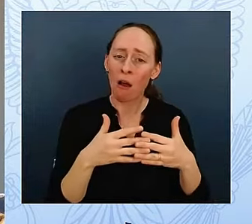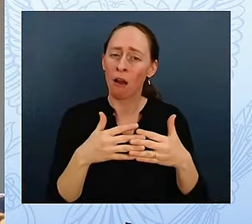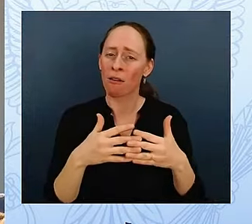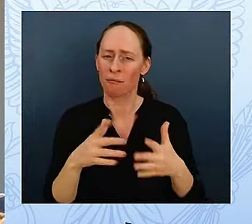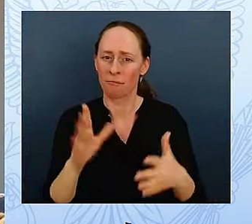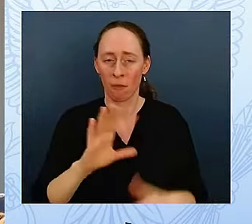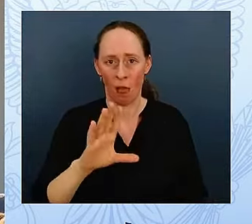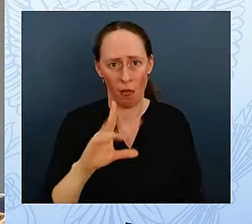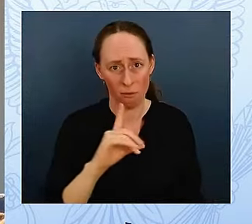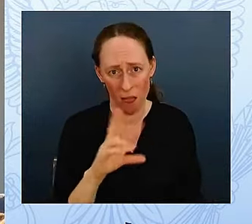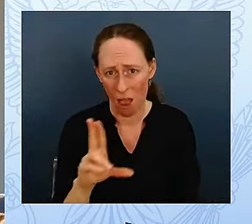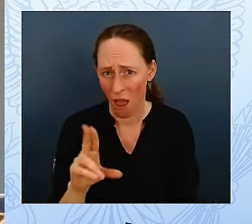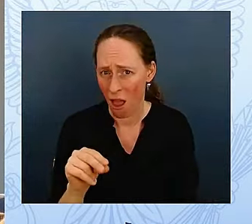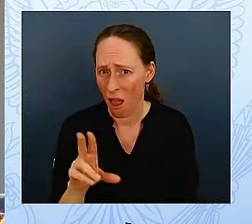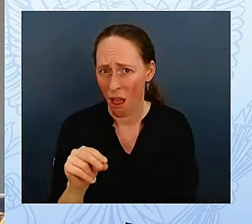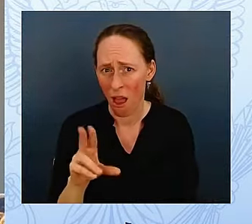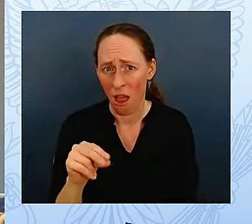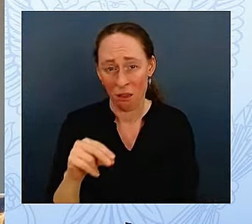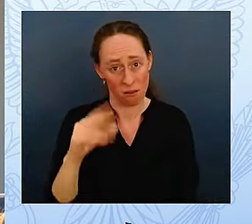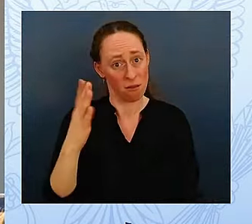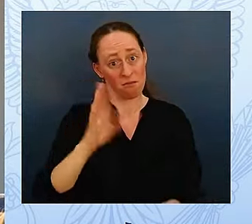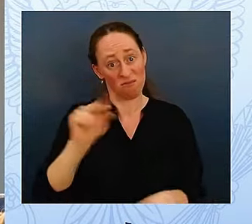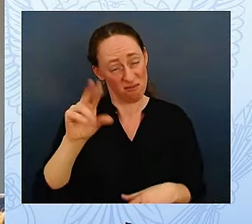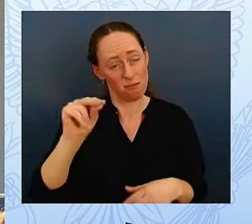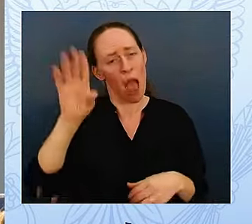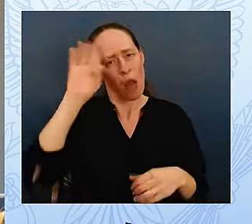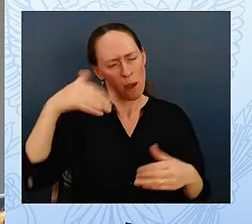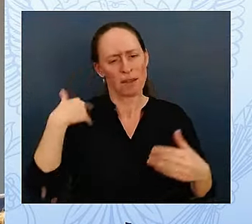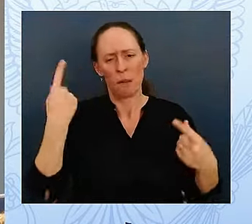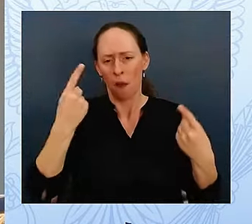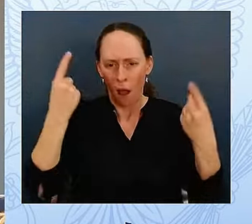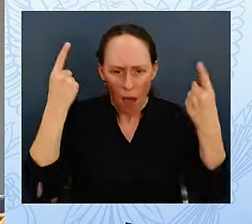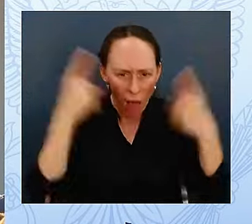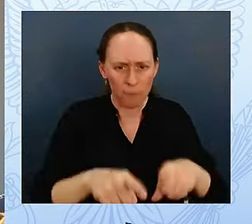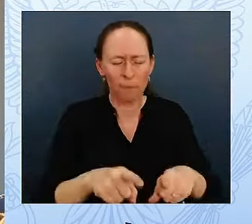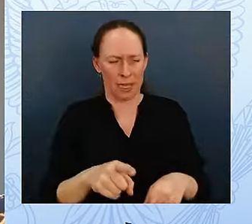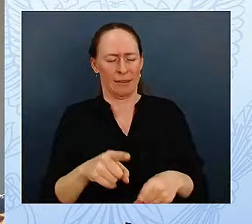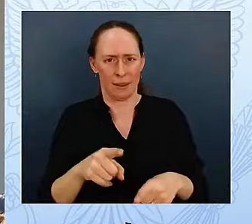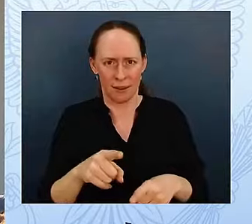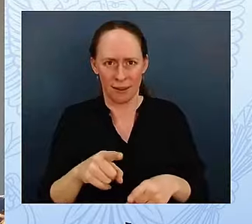happen, and Dr. Biden, we saw proof of that on the morning of July 21st.